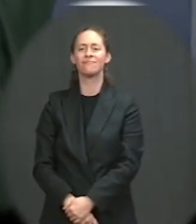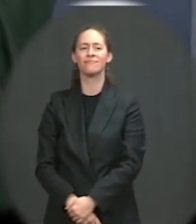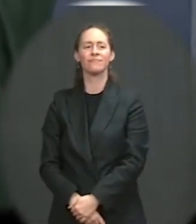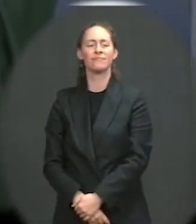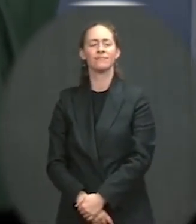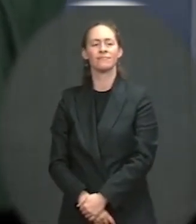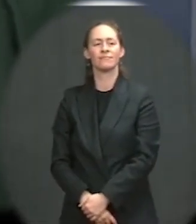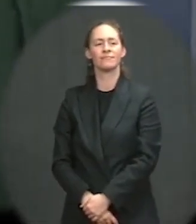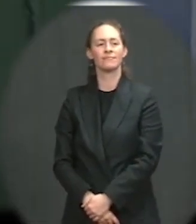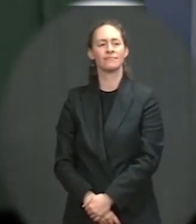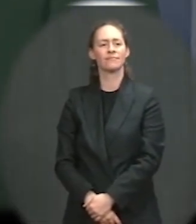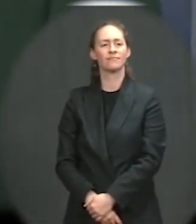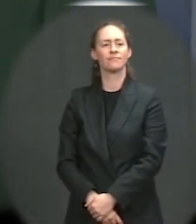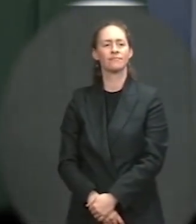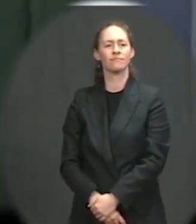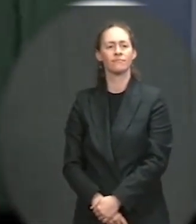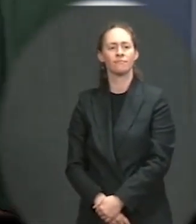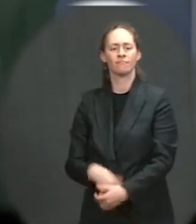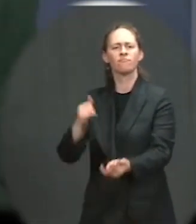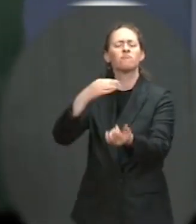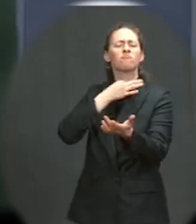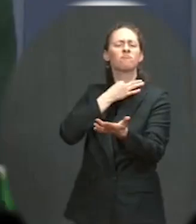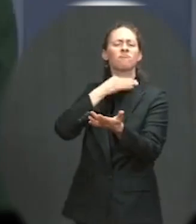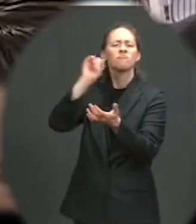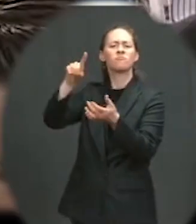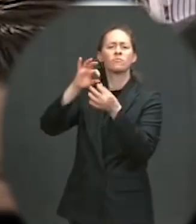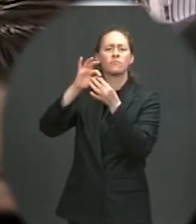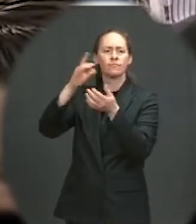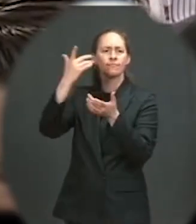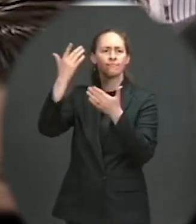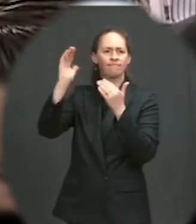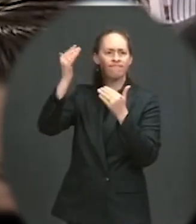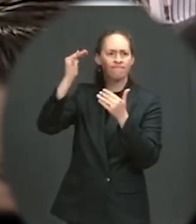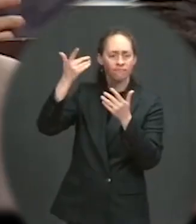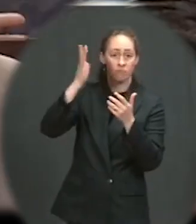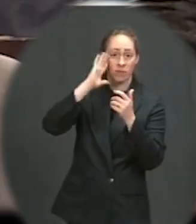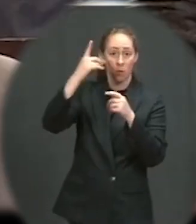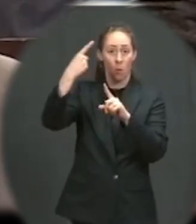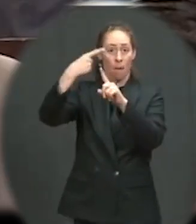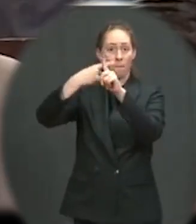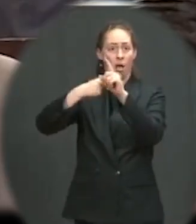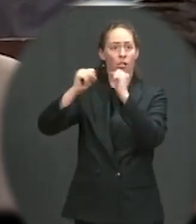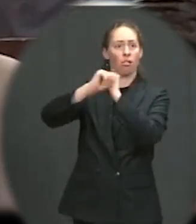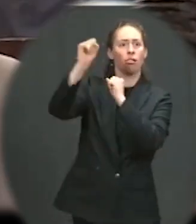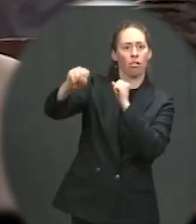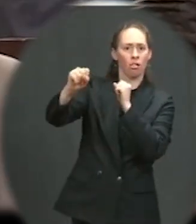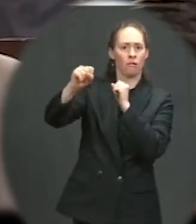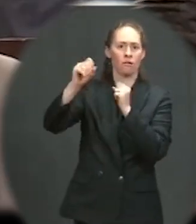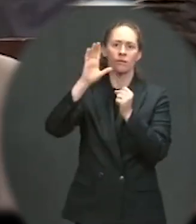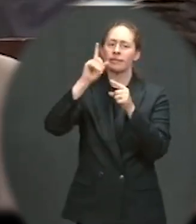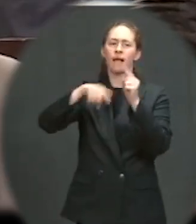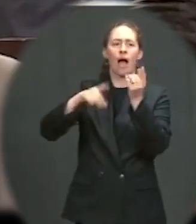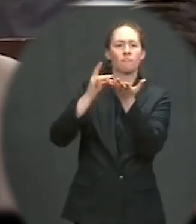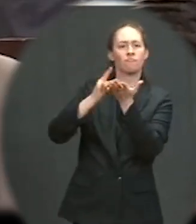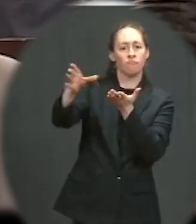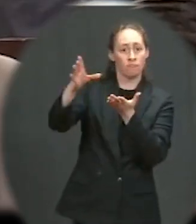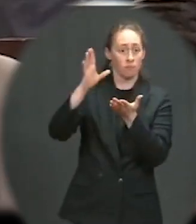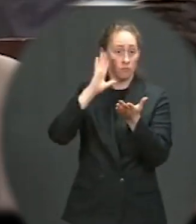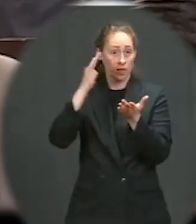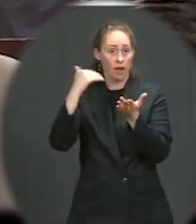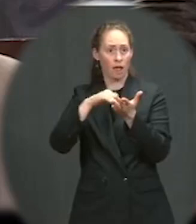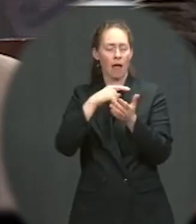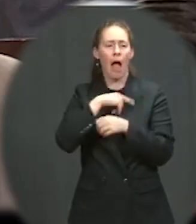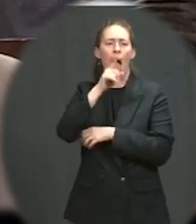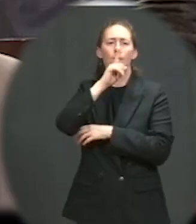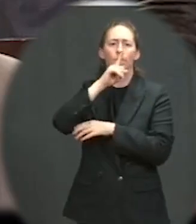eviction moratorium, there's some reporting that there's a one-month extension that's going to come out pretty soon. I know you said you don't want to get ahead of the CDC, but the CDC is